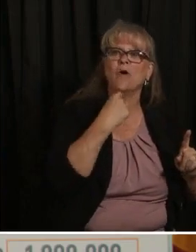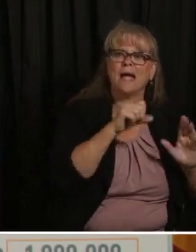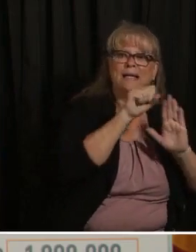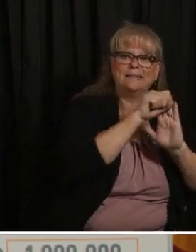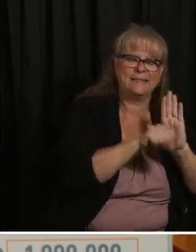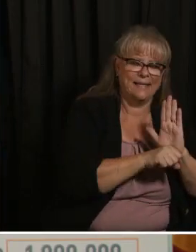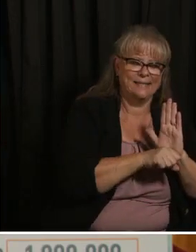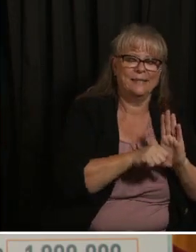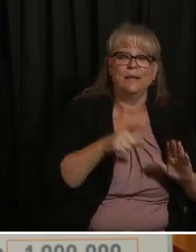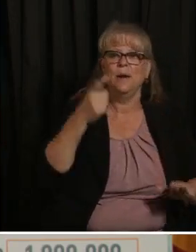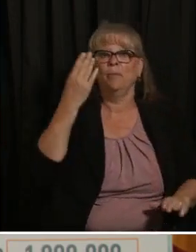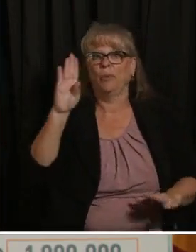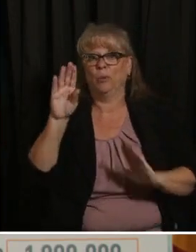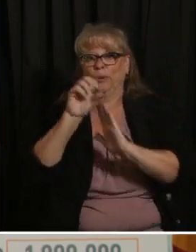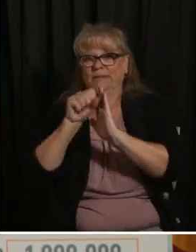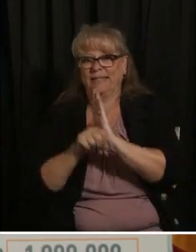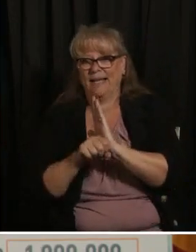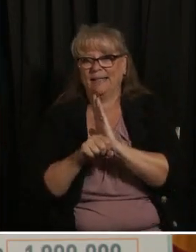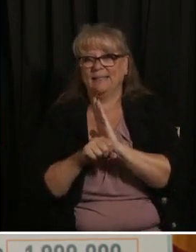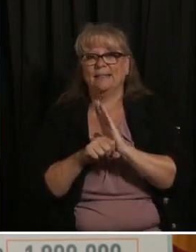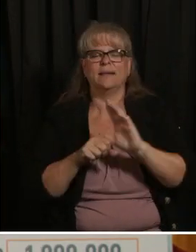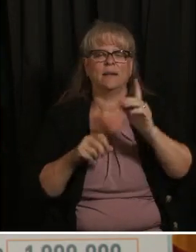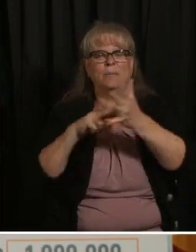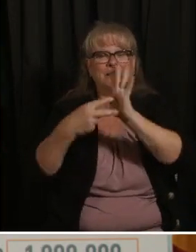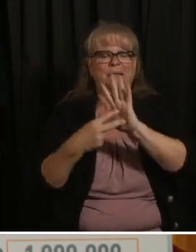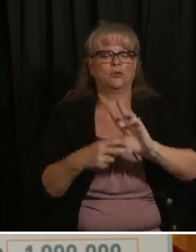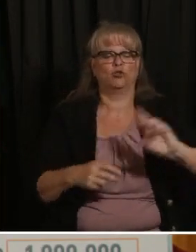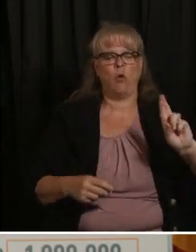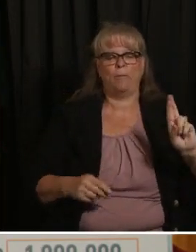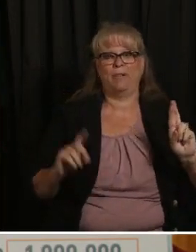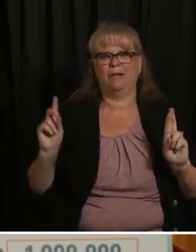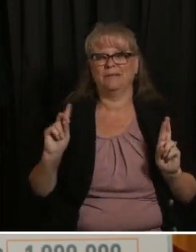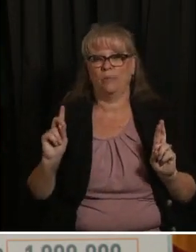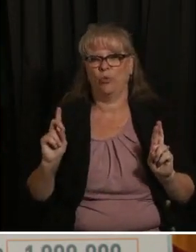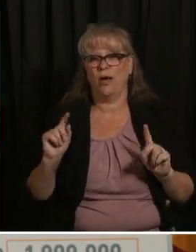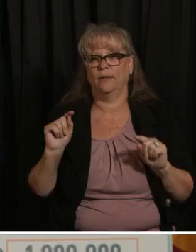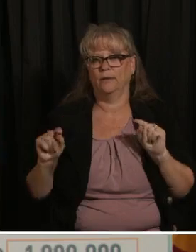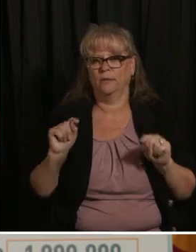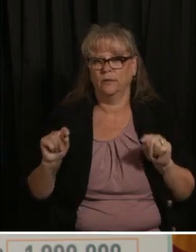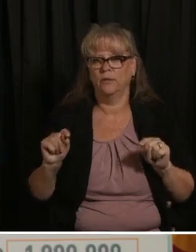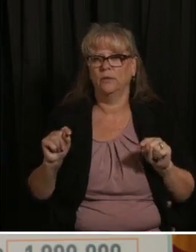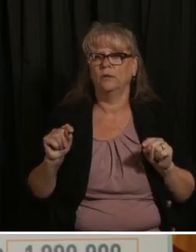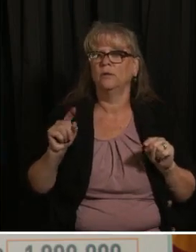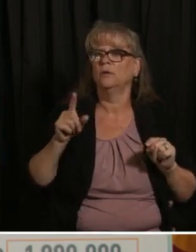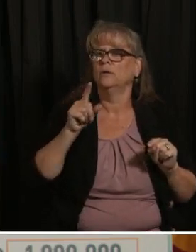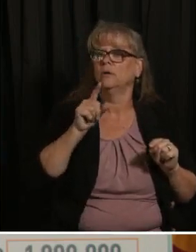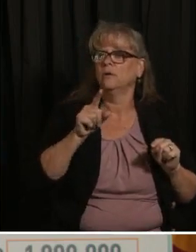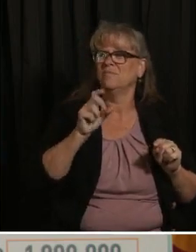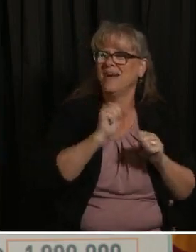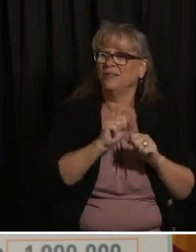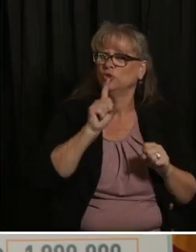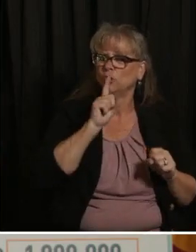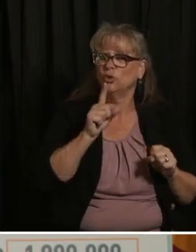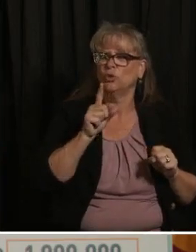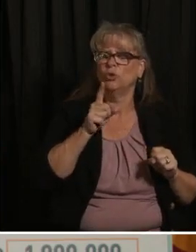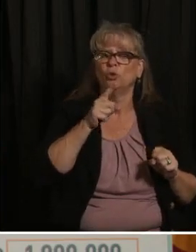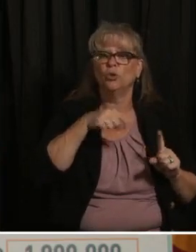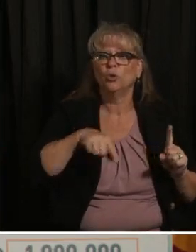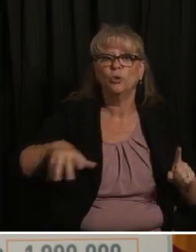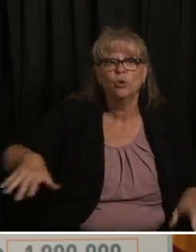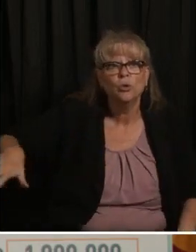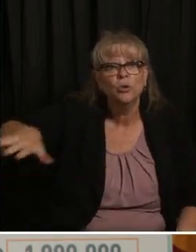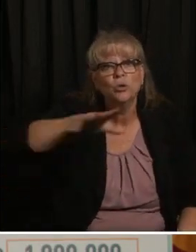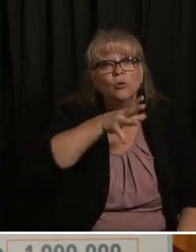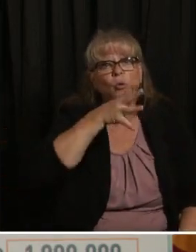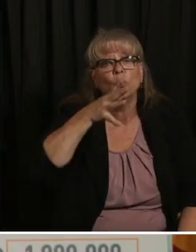equity um what are you and your team doing to kind of bridge that gap between rural and and uh bigger cities